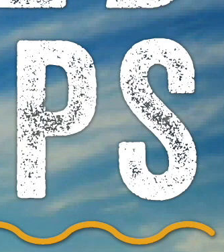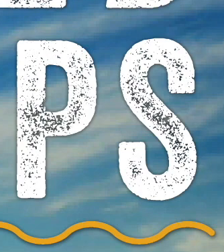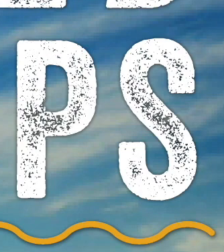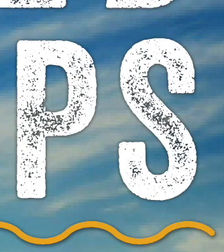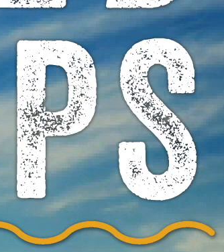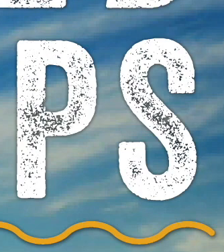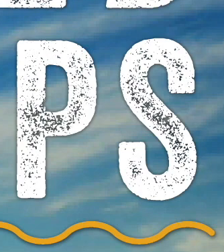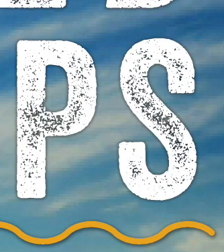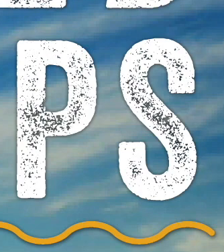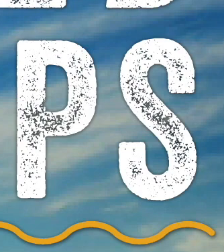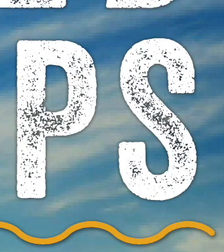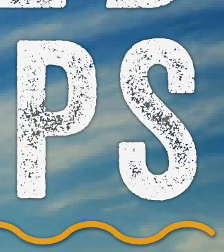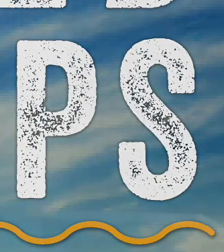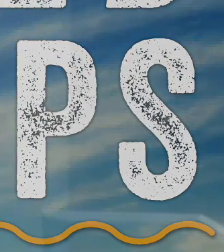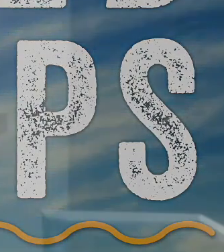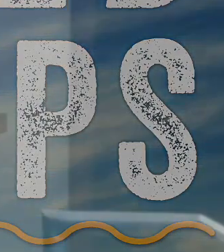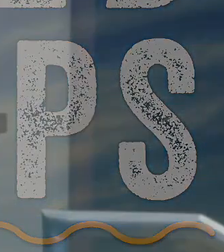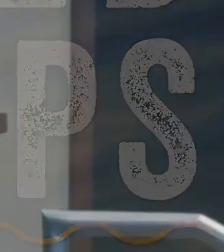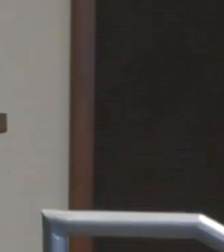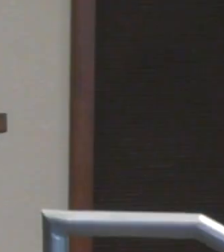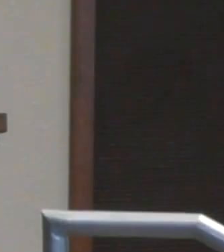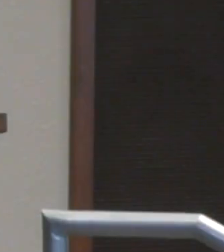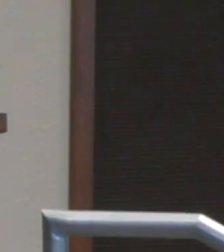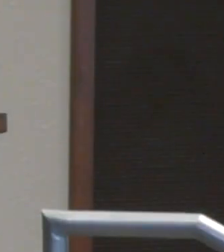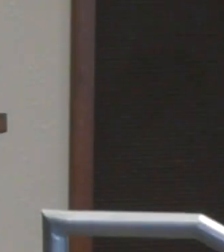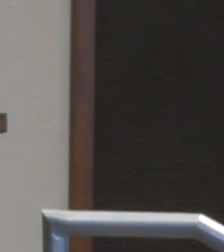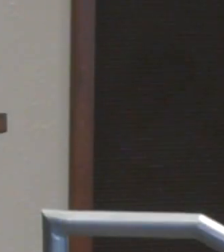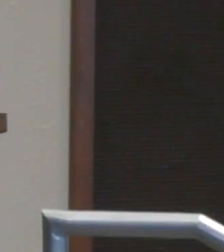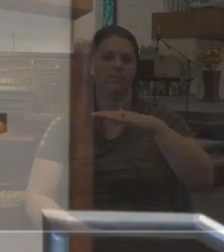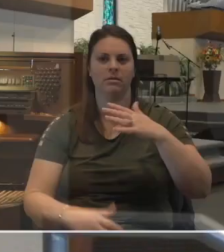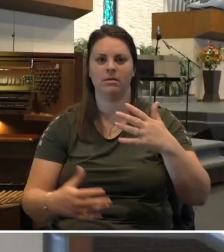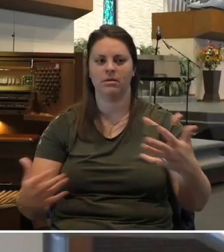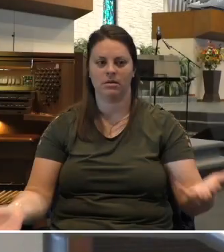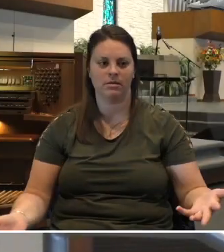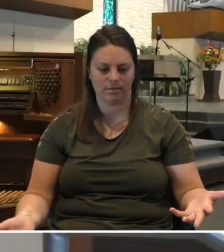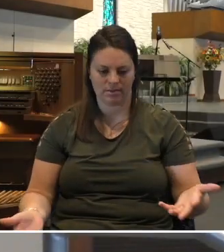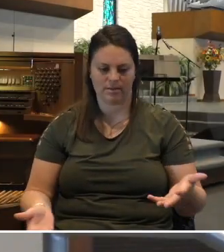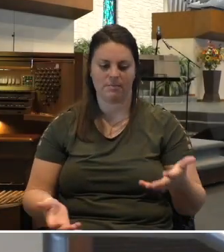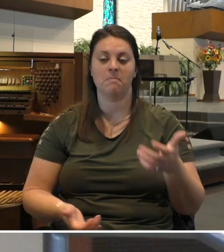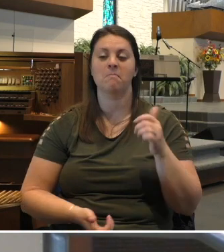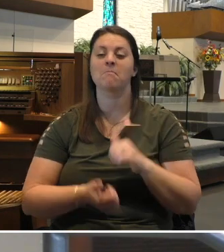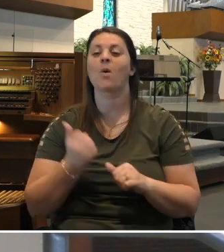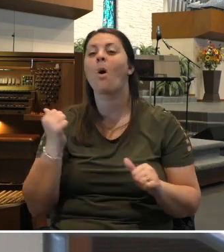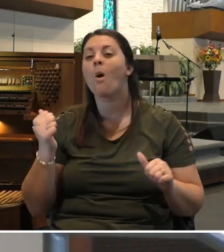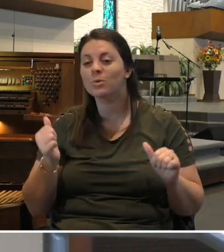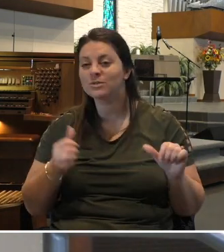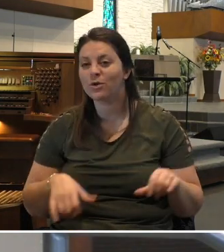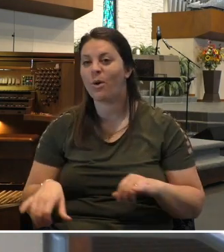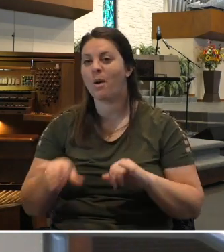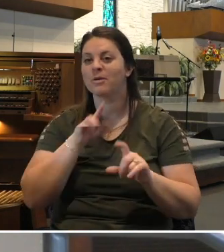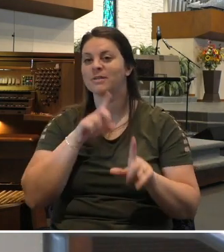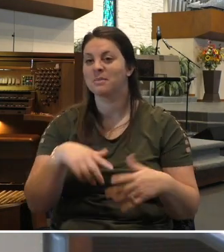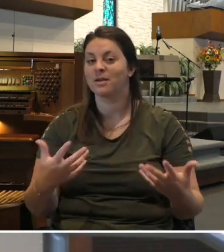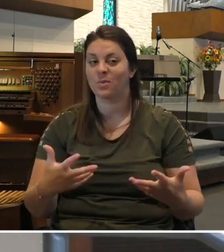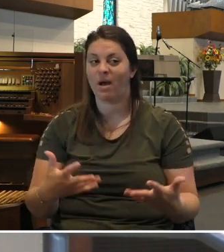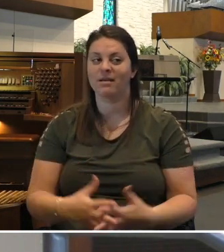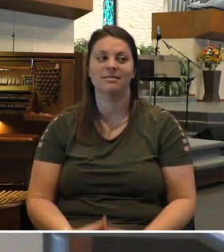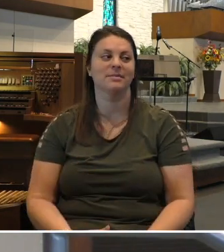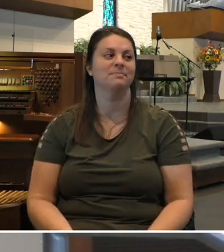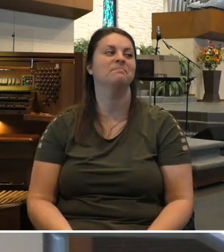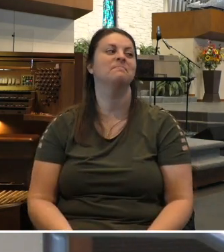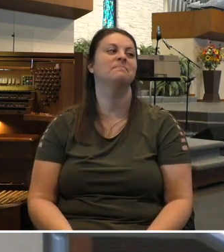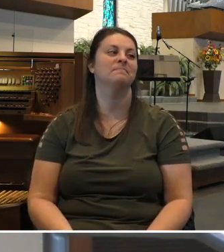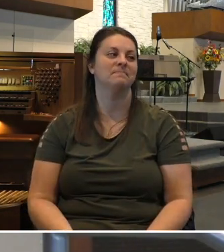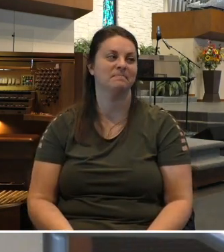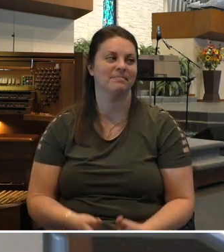They have jolted you maybe, but the most common response from everybody that responded was loss